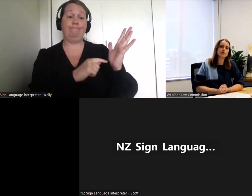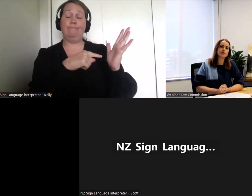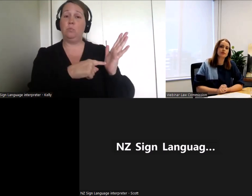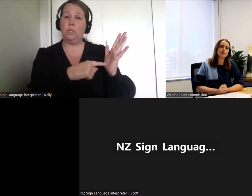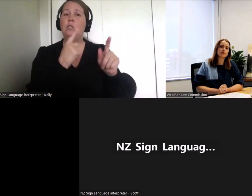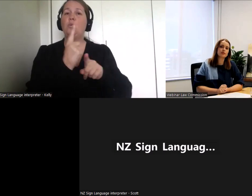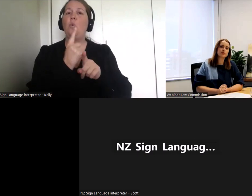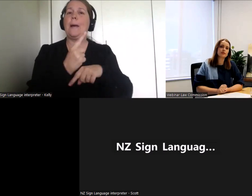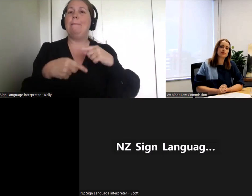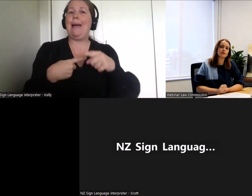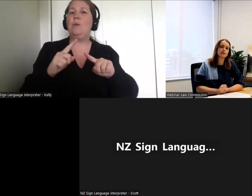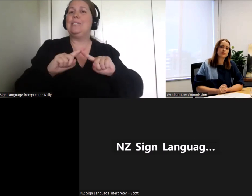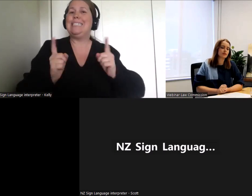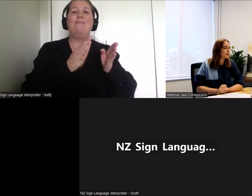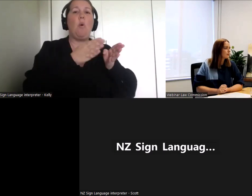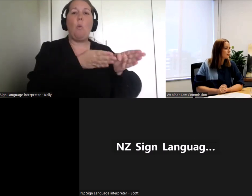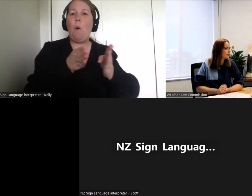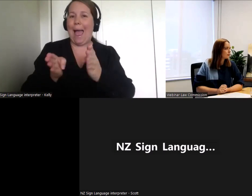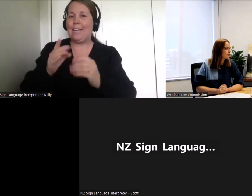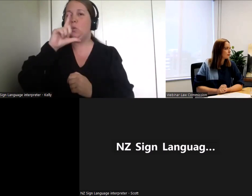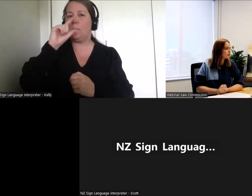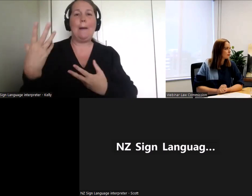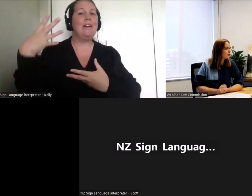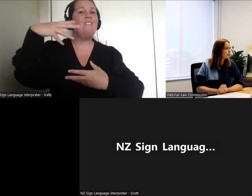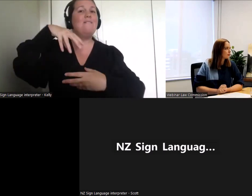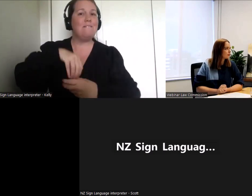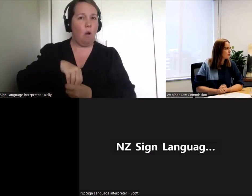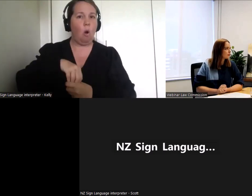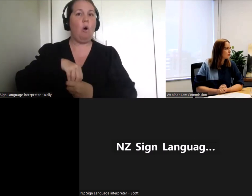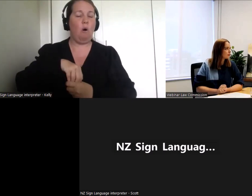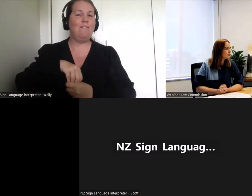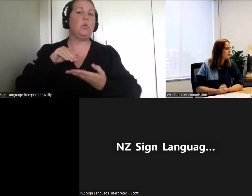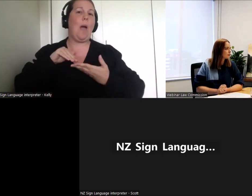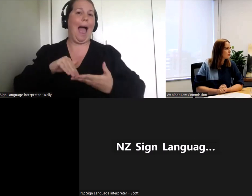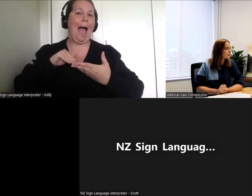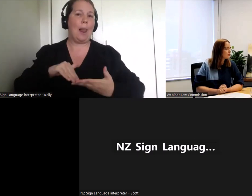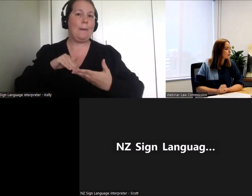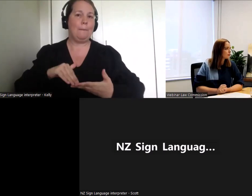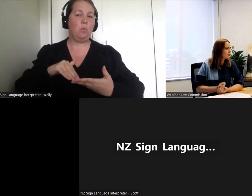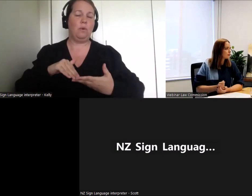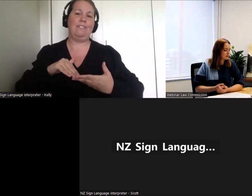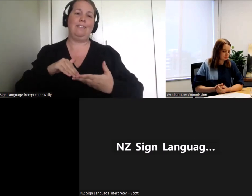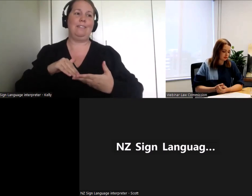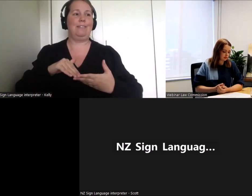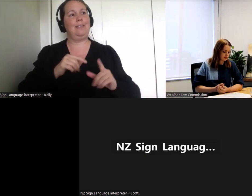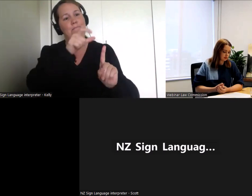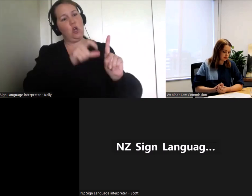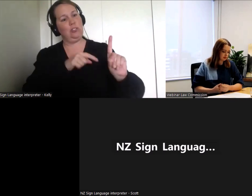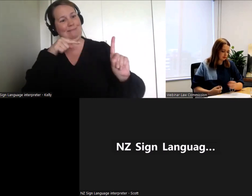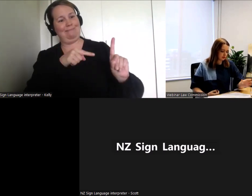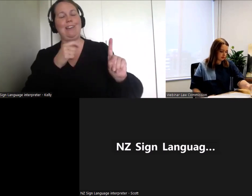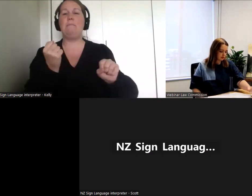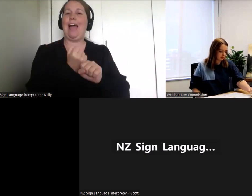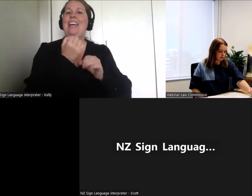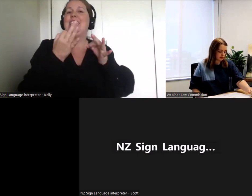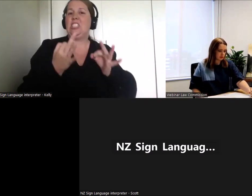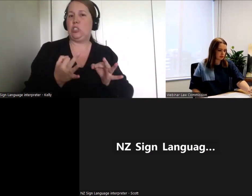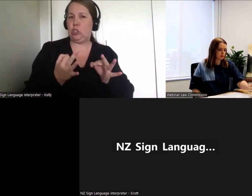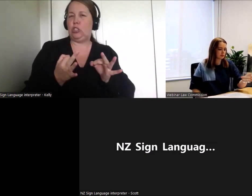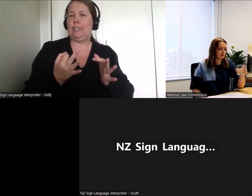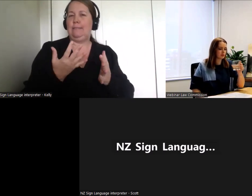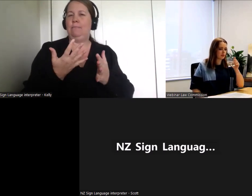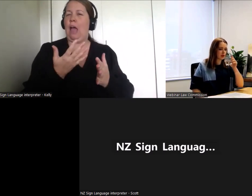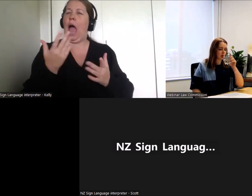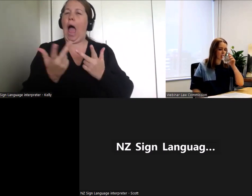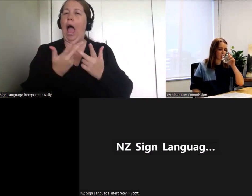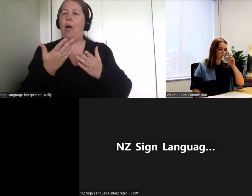other people can be involved in someone's decision making. So some of those ways are already provided for in